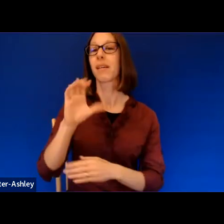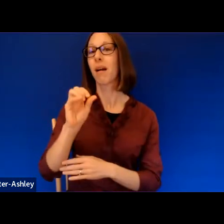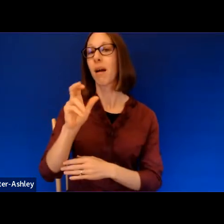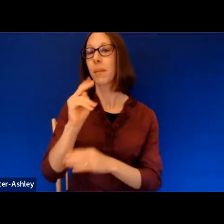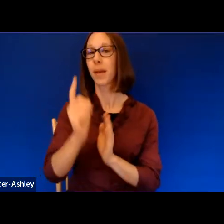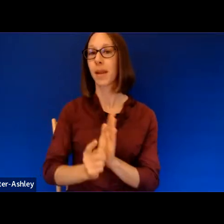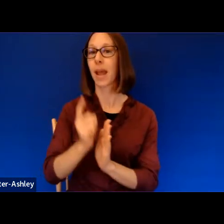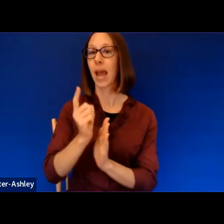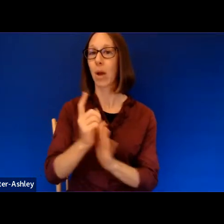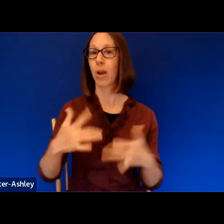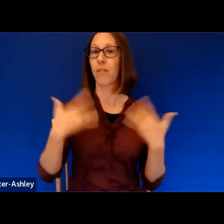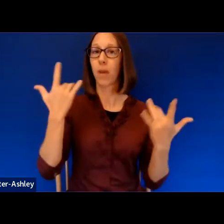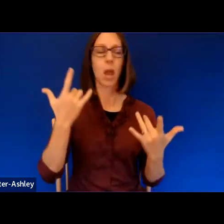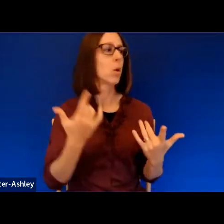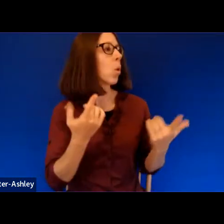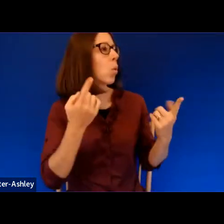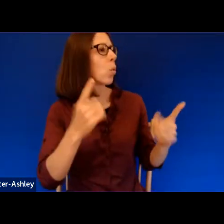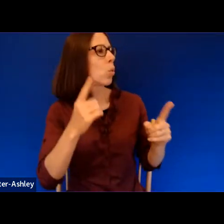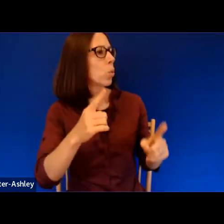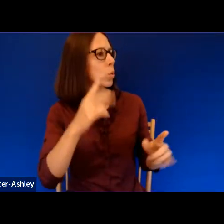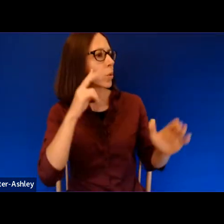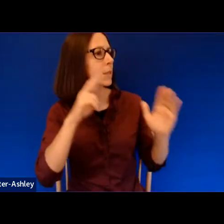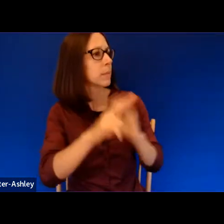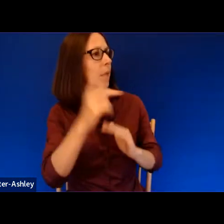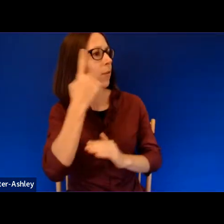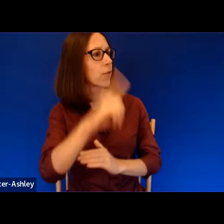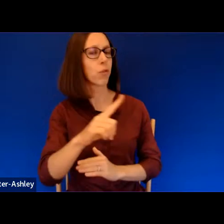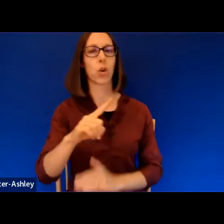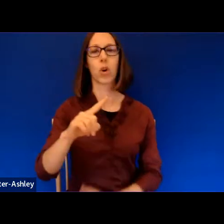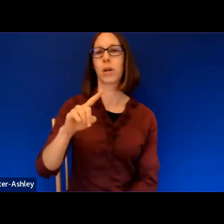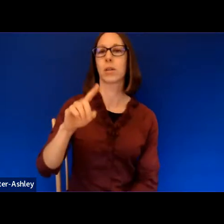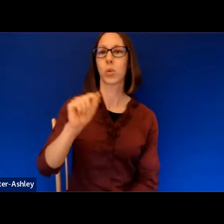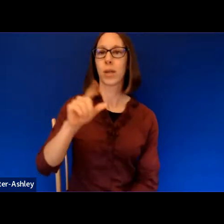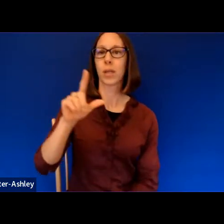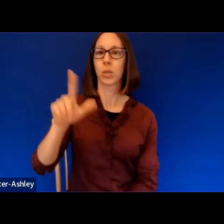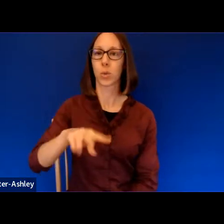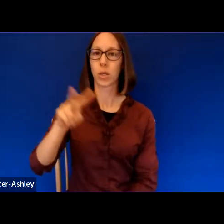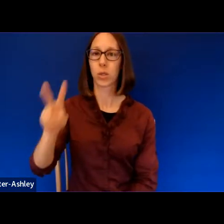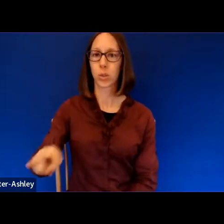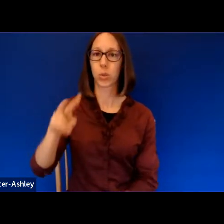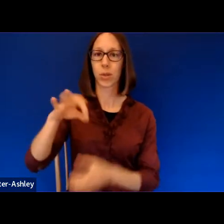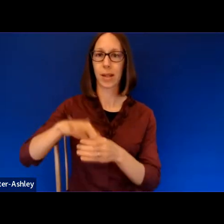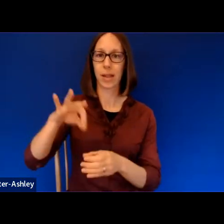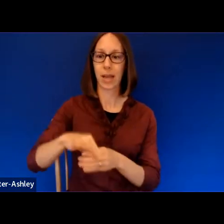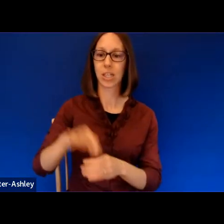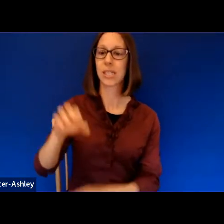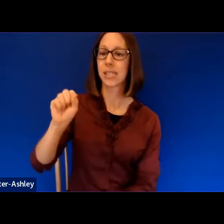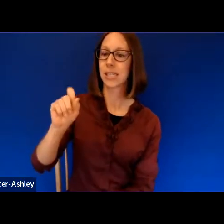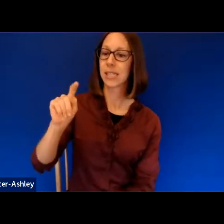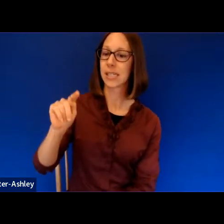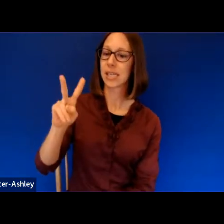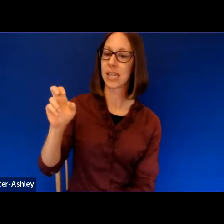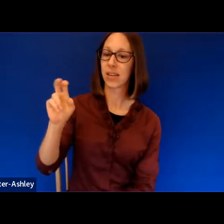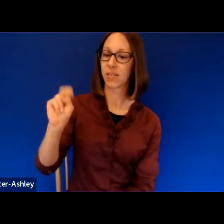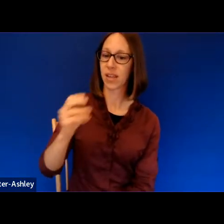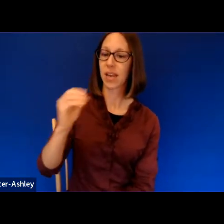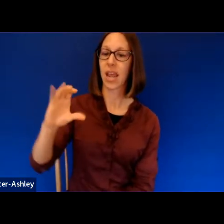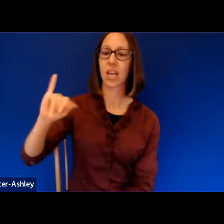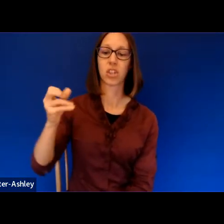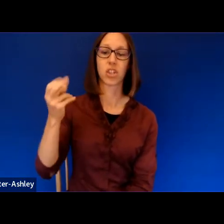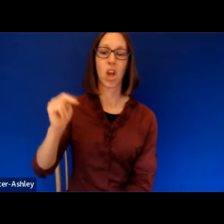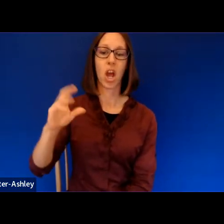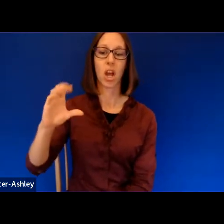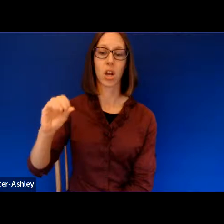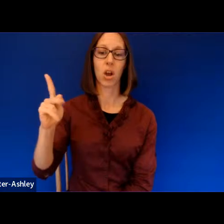2022 Elections, featuring Stephen Medvick, the Honorable and Mrs. John C. Kunkel Professor of Government, and